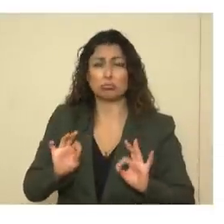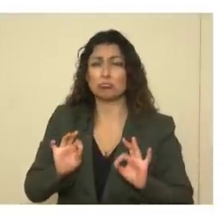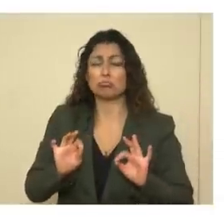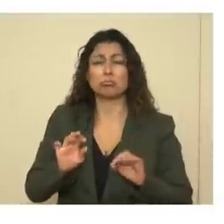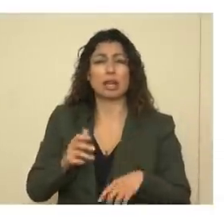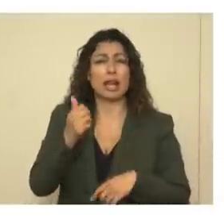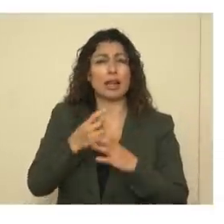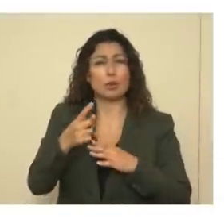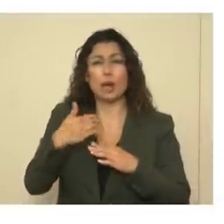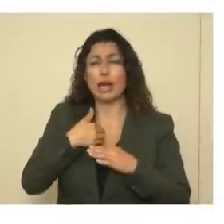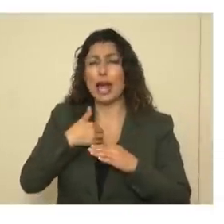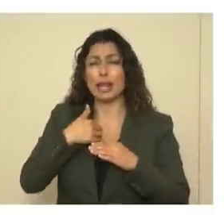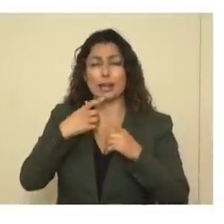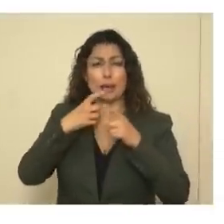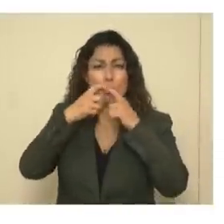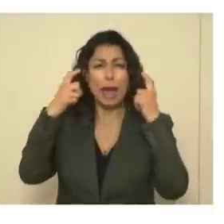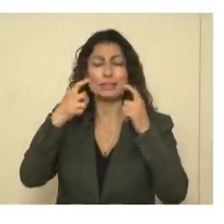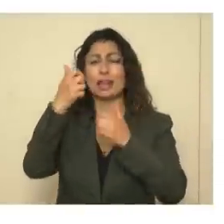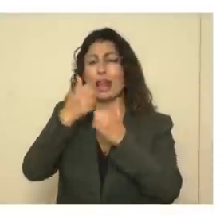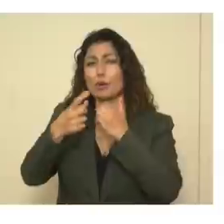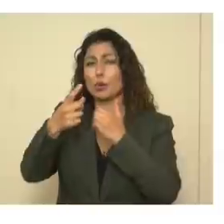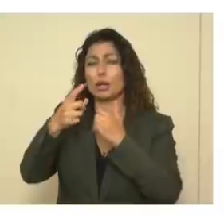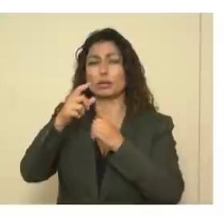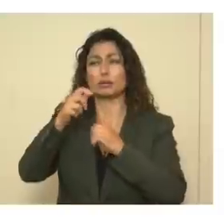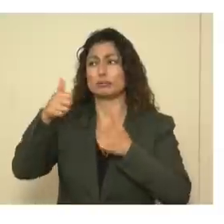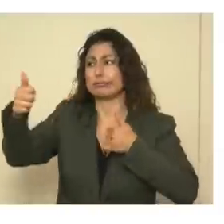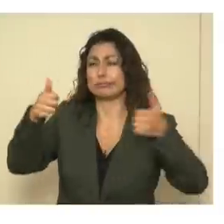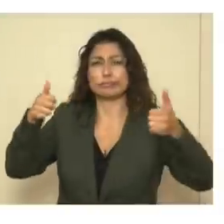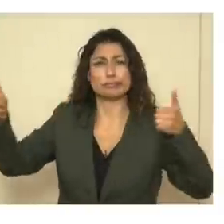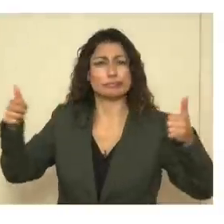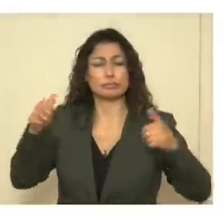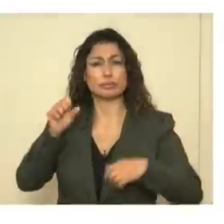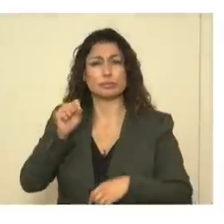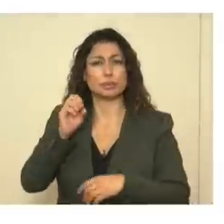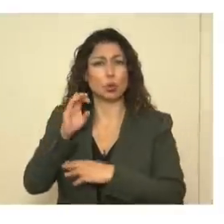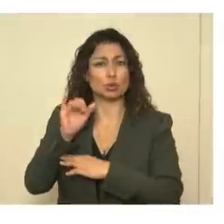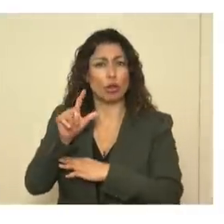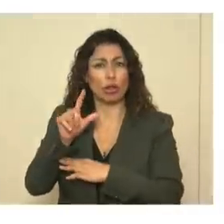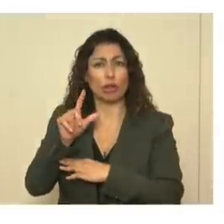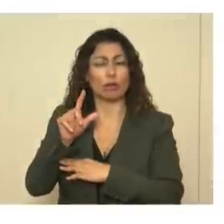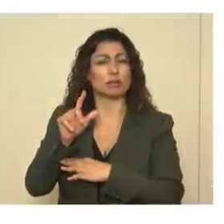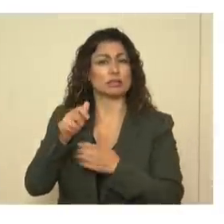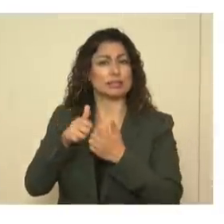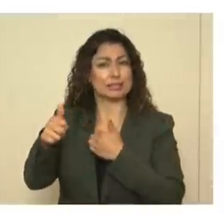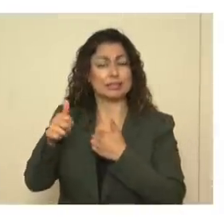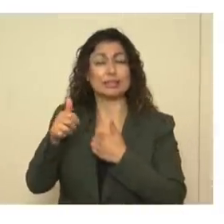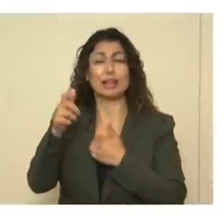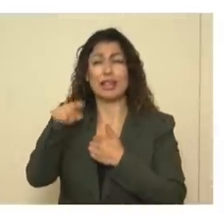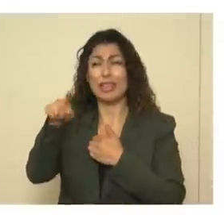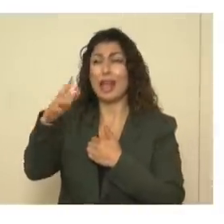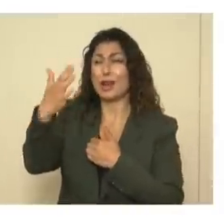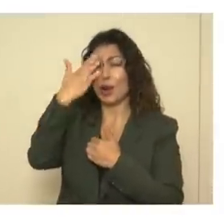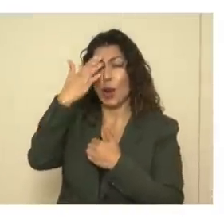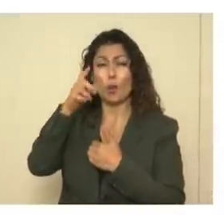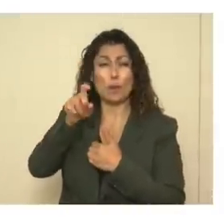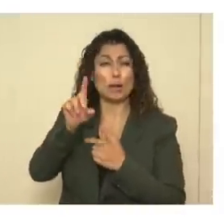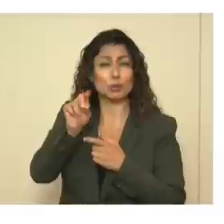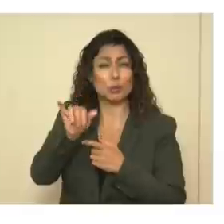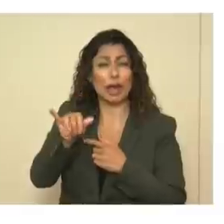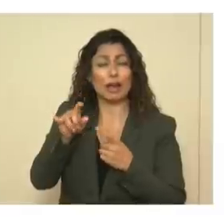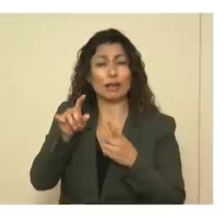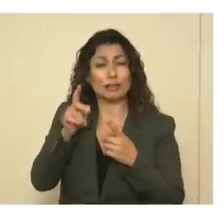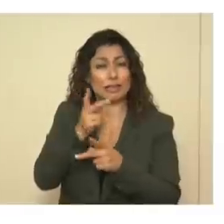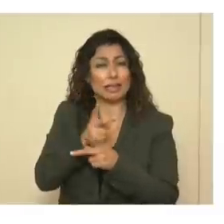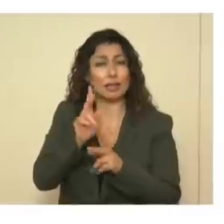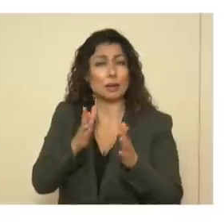Everyone had masks. Everyone was socially distanced. Our health care providers know that they have to do these things to keep you safe in order for you to